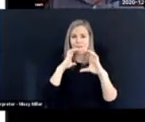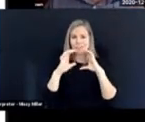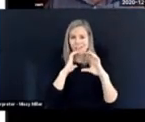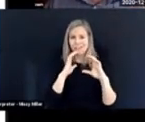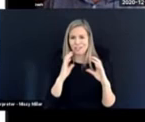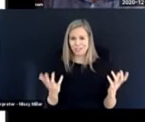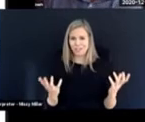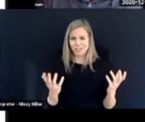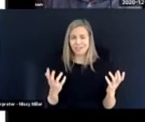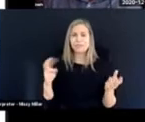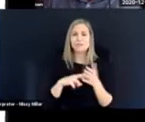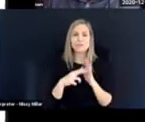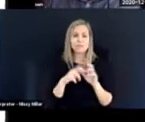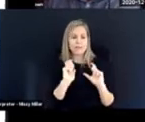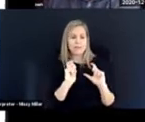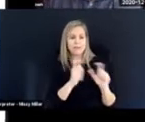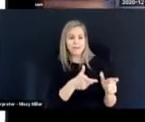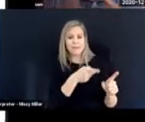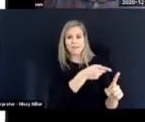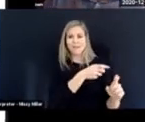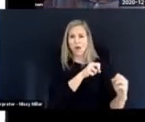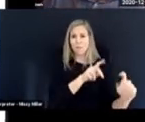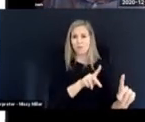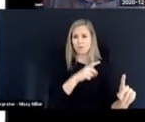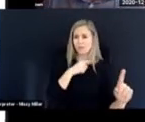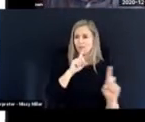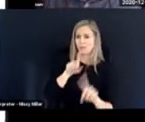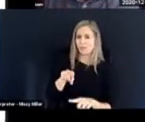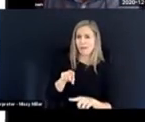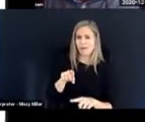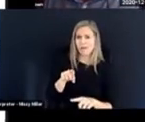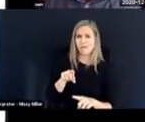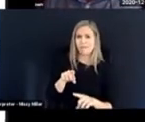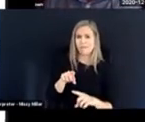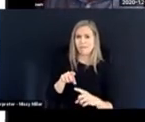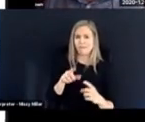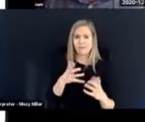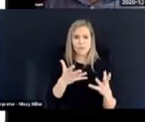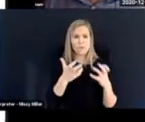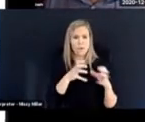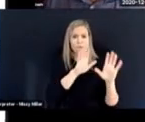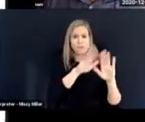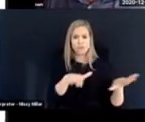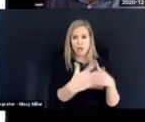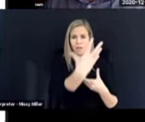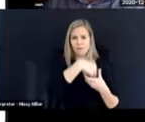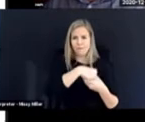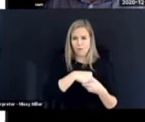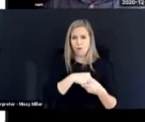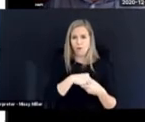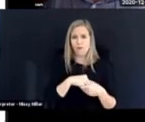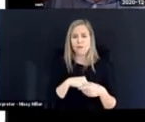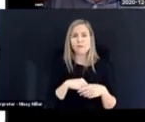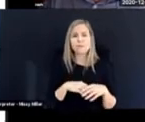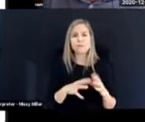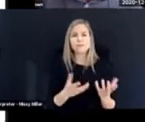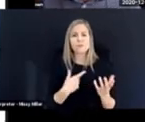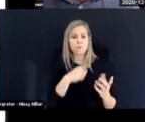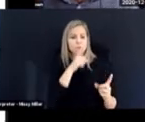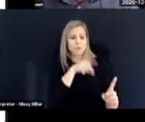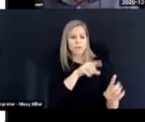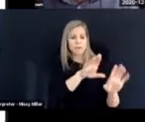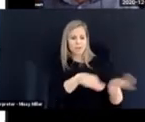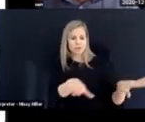opportunity for the child to respond to our input and our input very often would be triggered